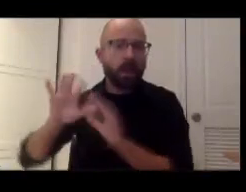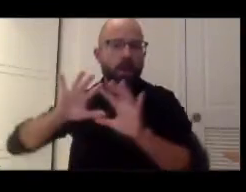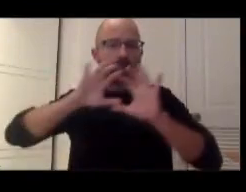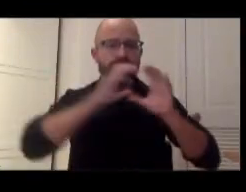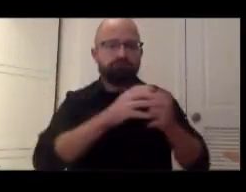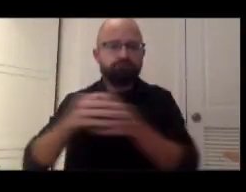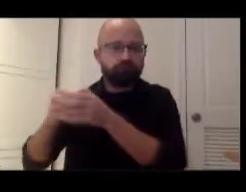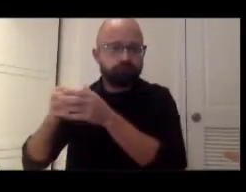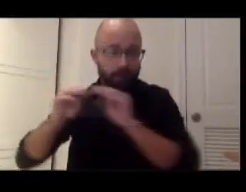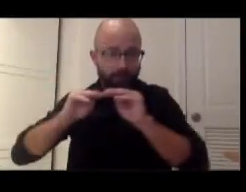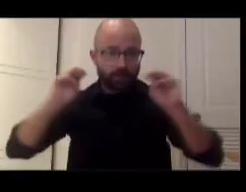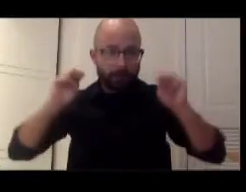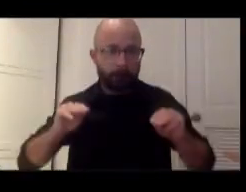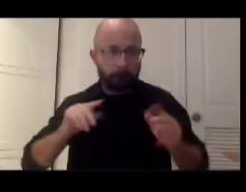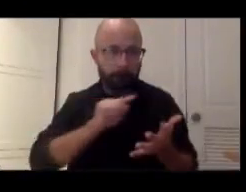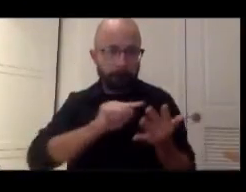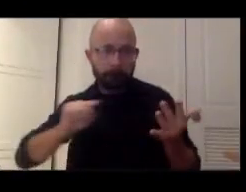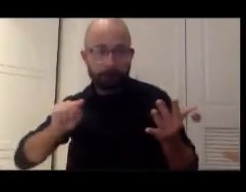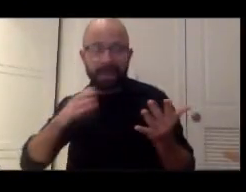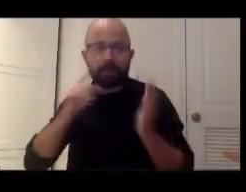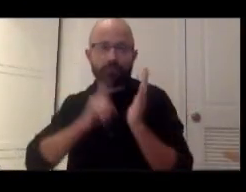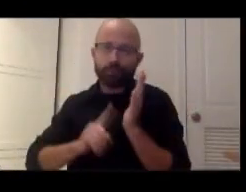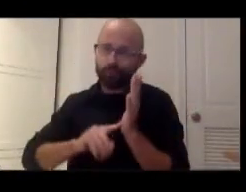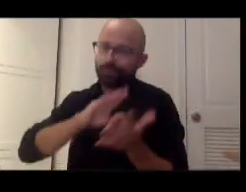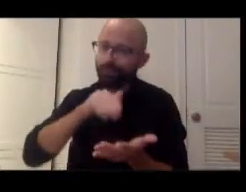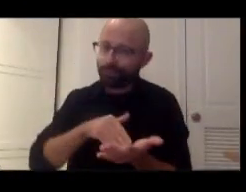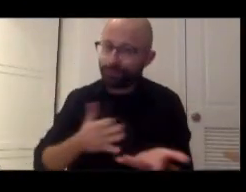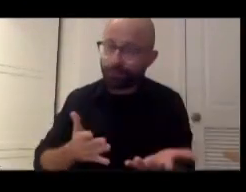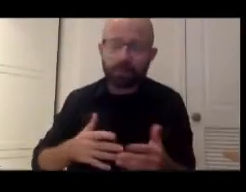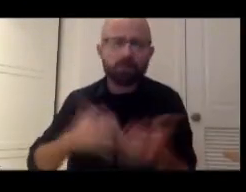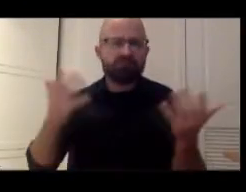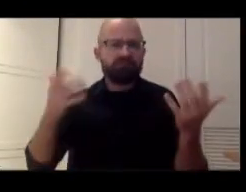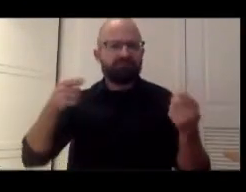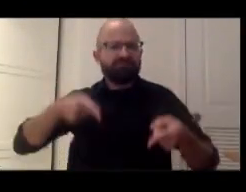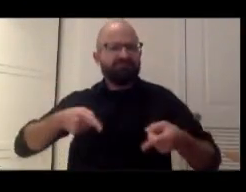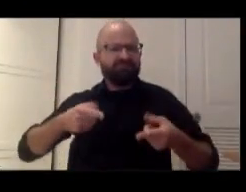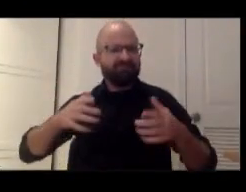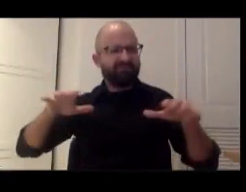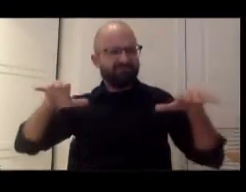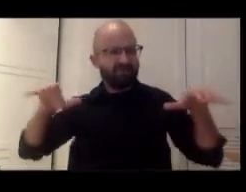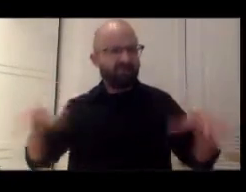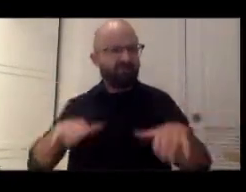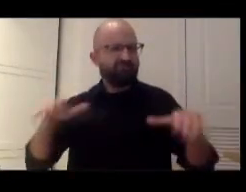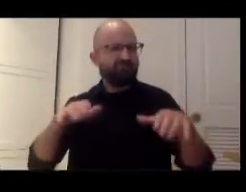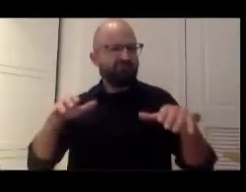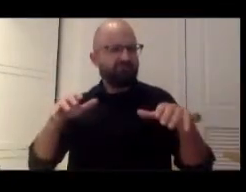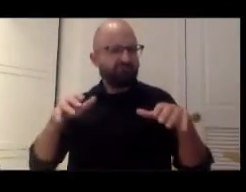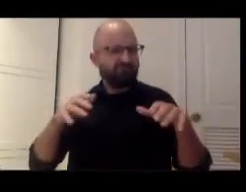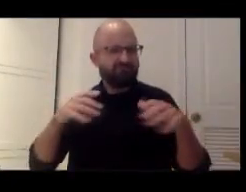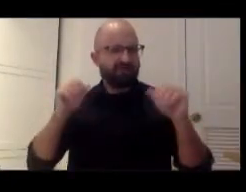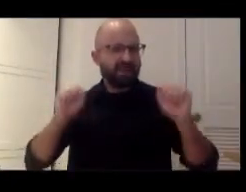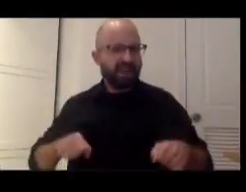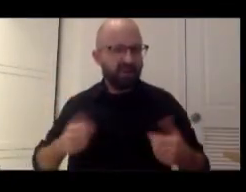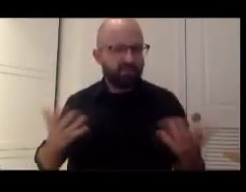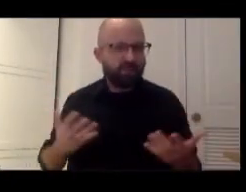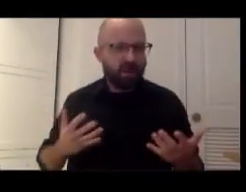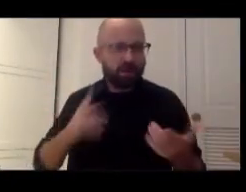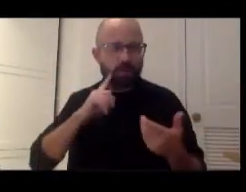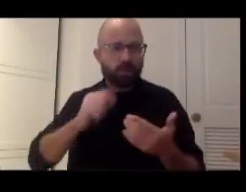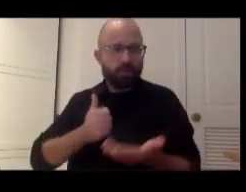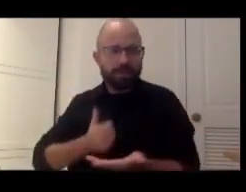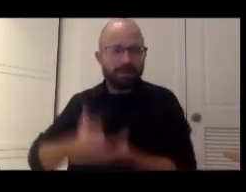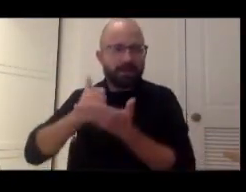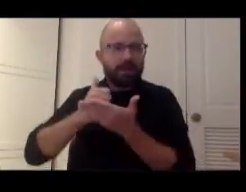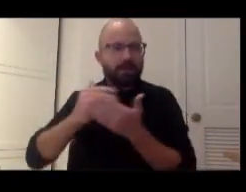and research centers do to advance equity and understanding in a country